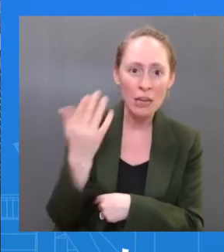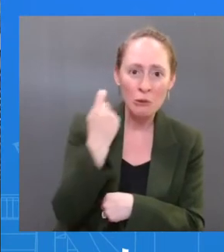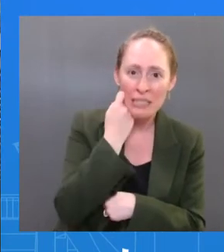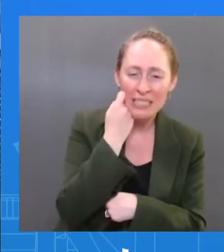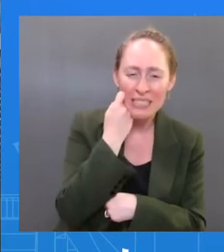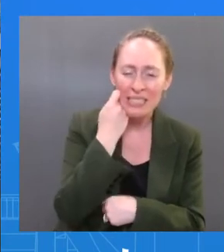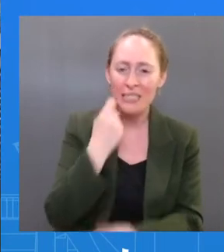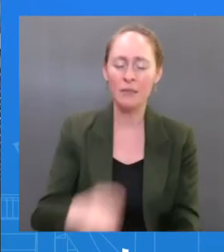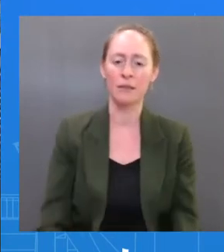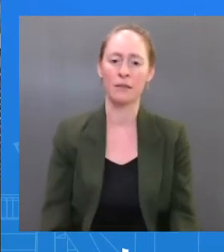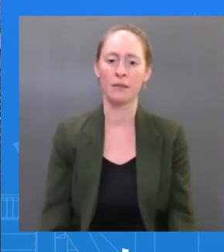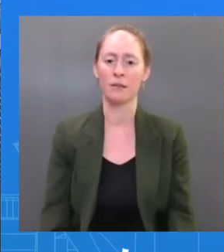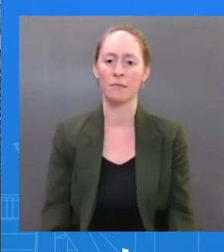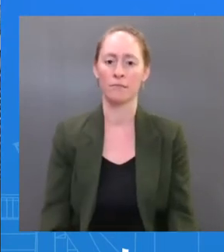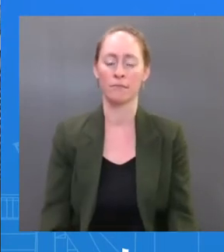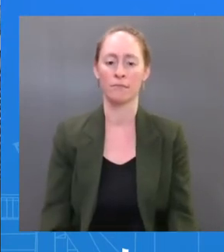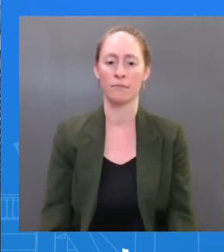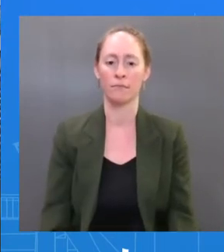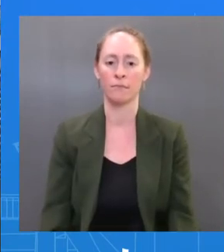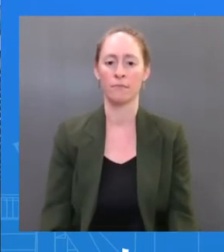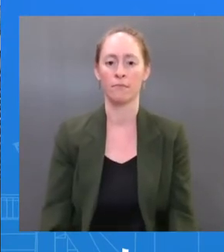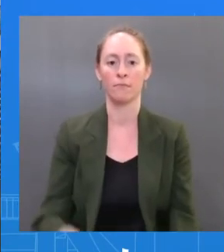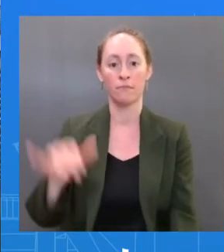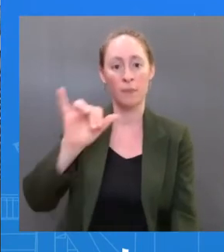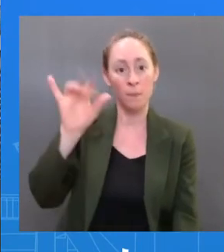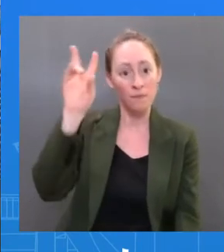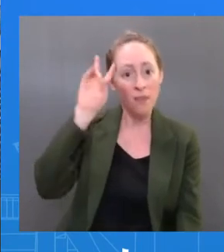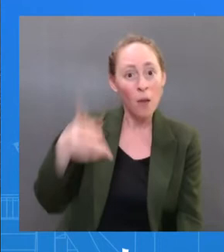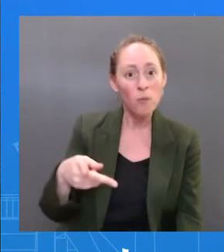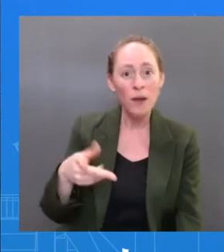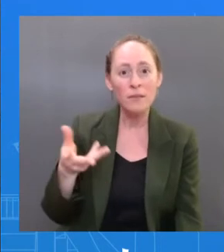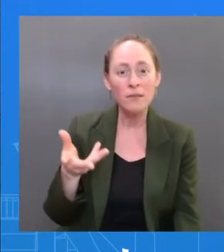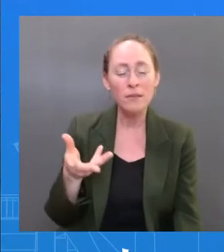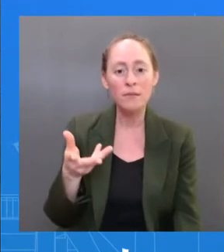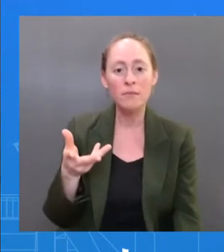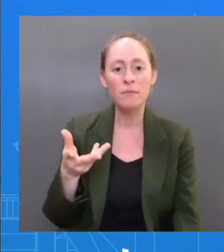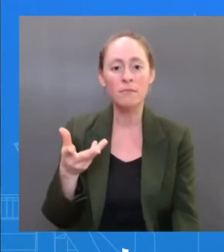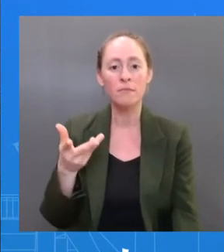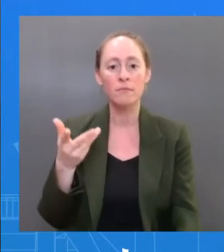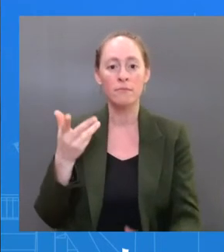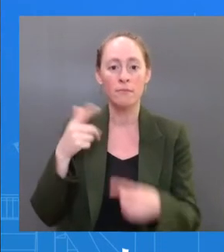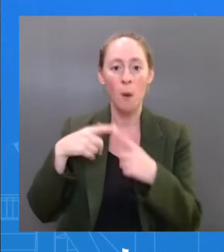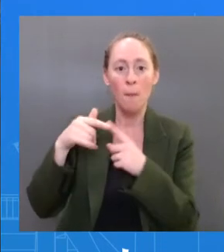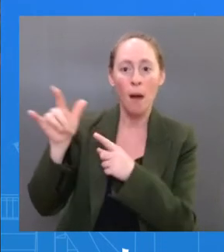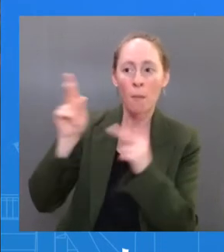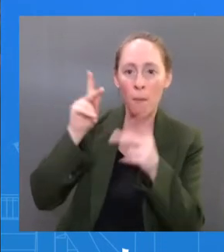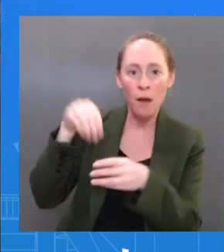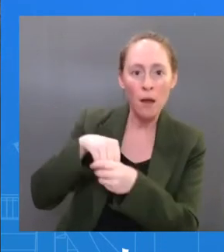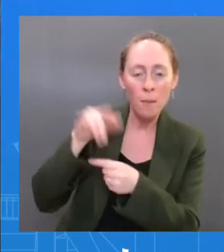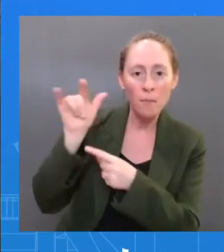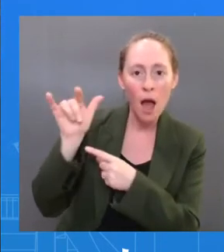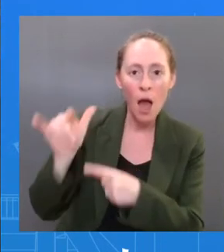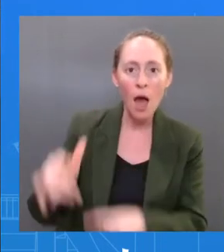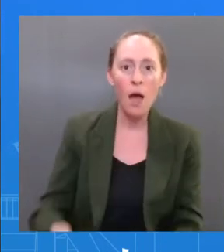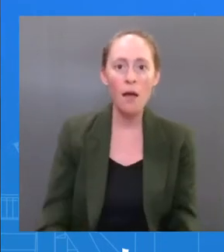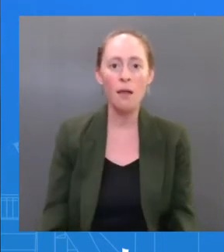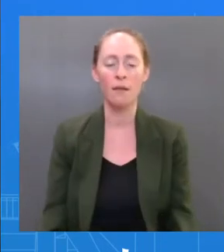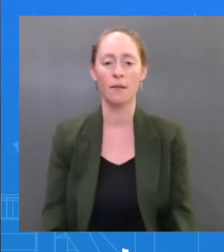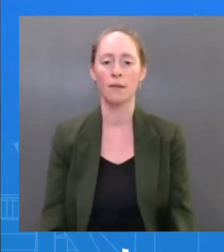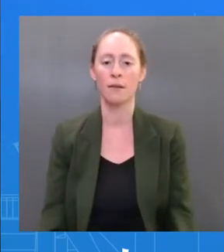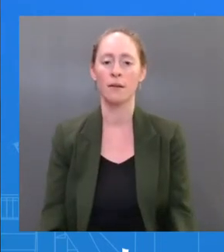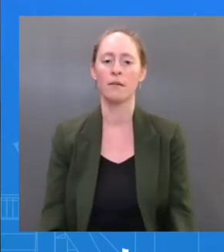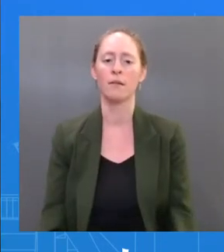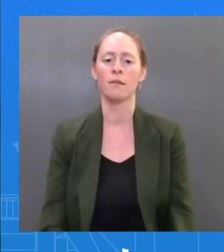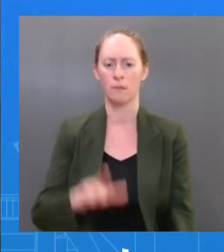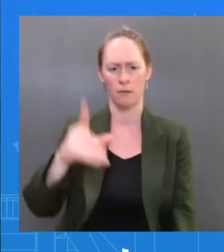contact if those members that were on the plane are considered close contacts? Ms. So, when it comes to the Vice President, she spoke to this earlier today. She just